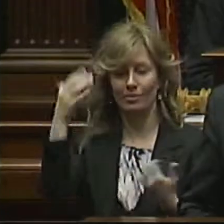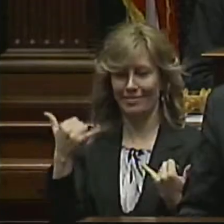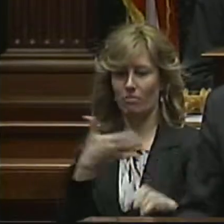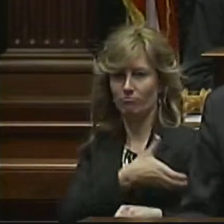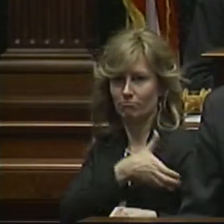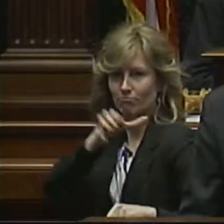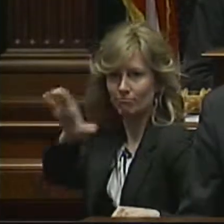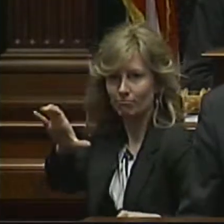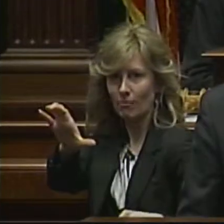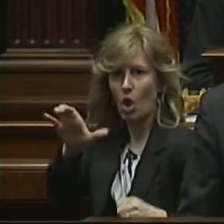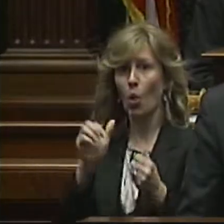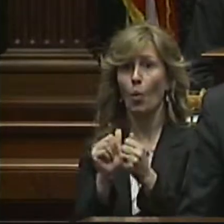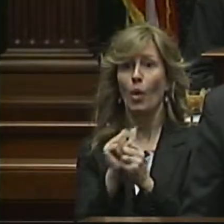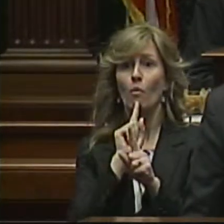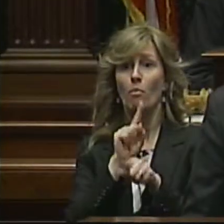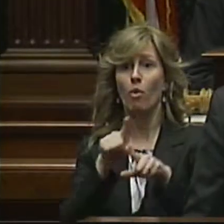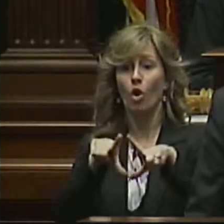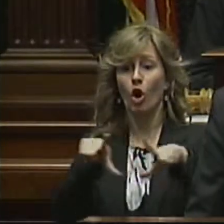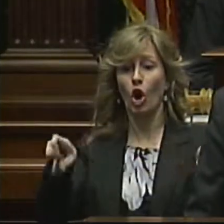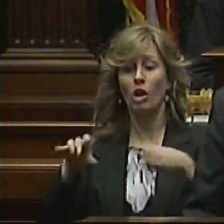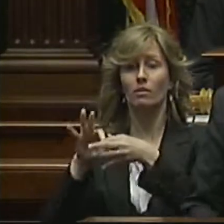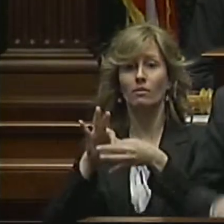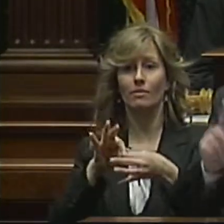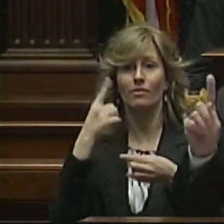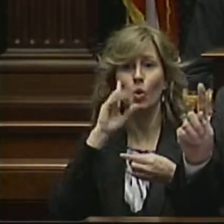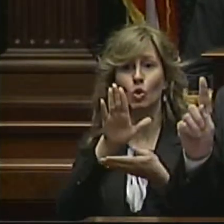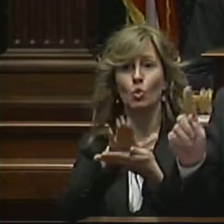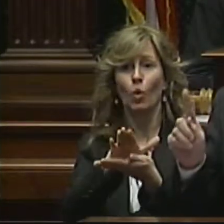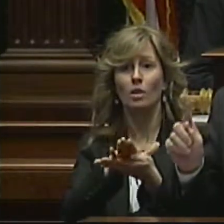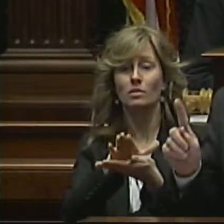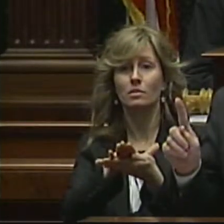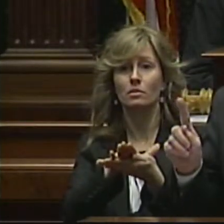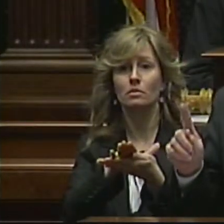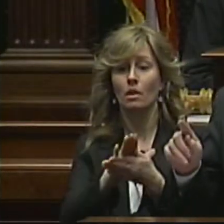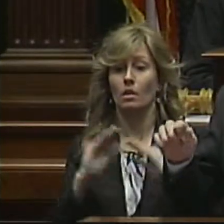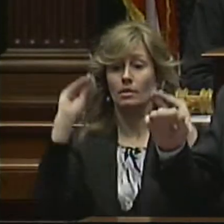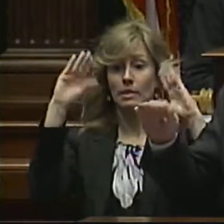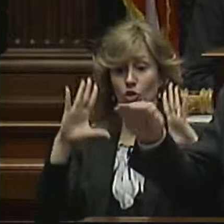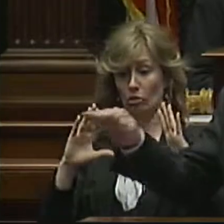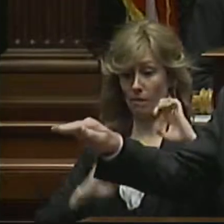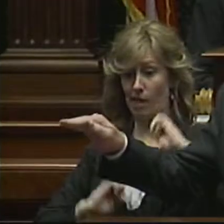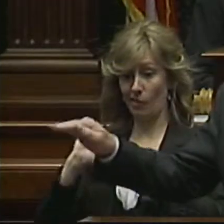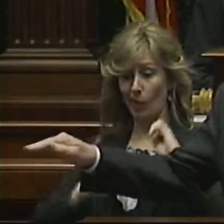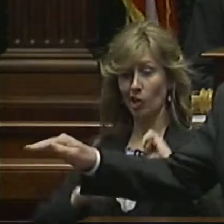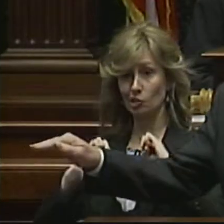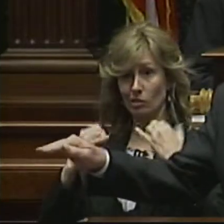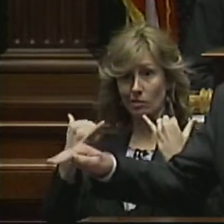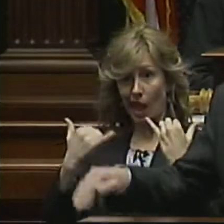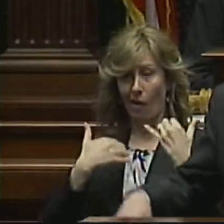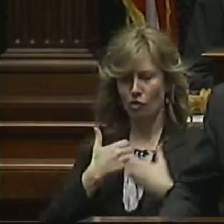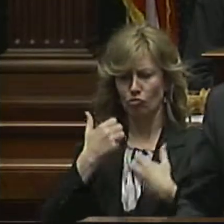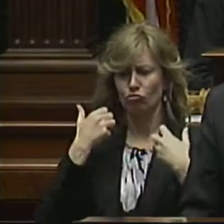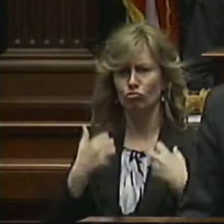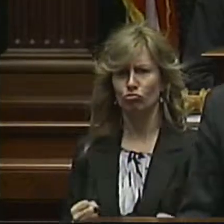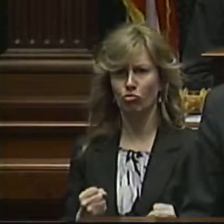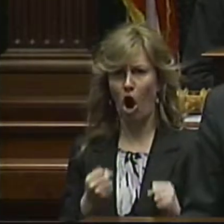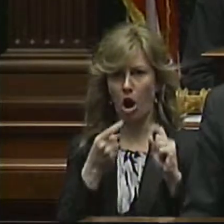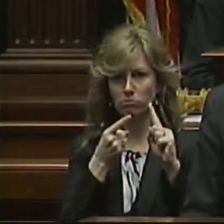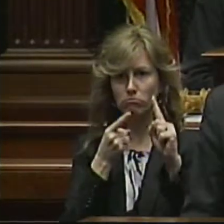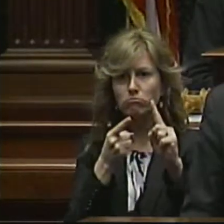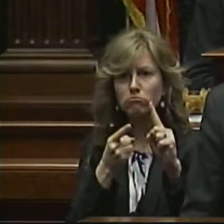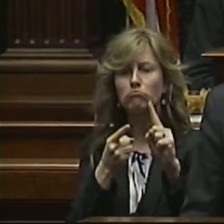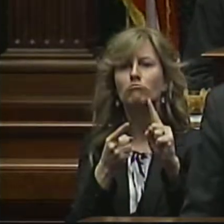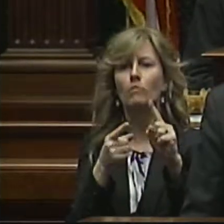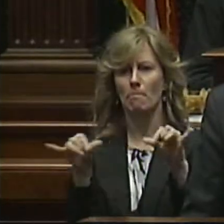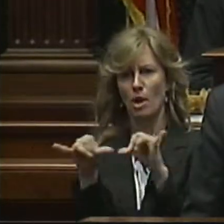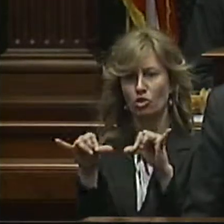with a report card on their children's schools. Teacher evaluations have strong benchmarks and performance